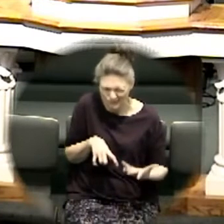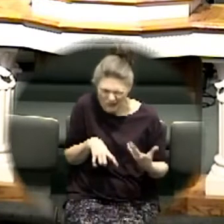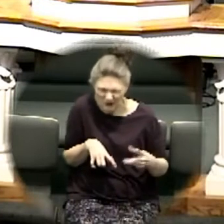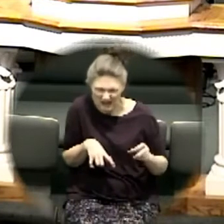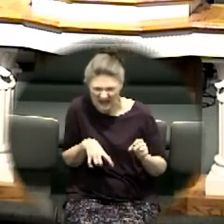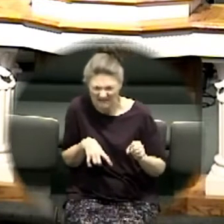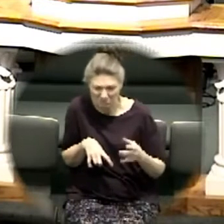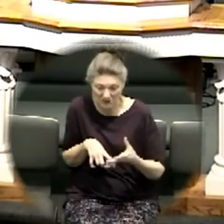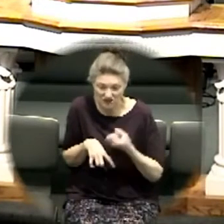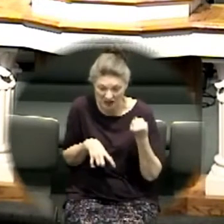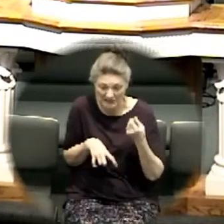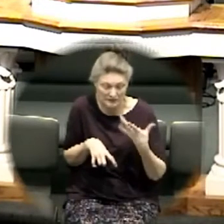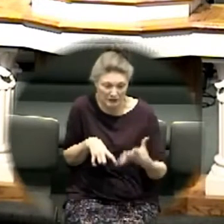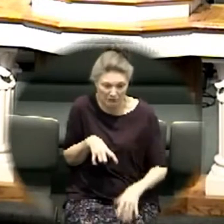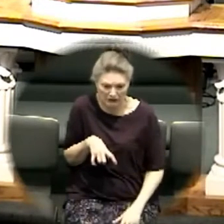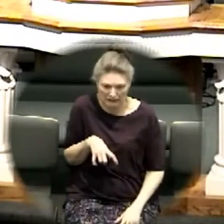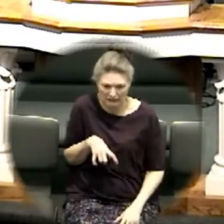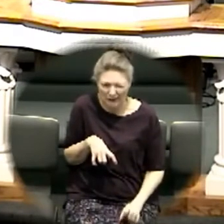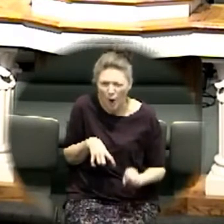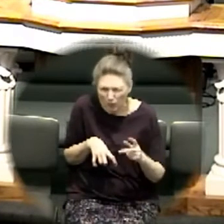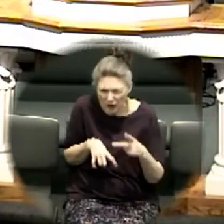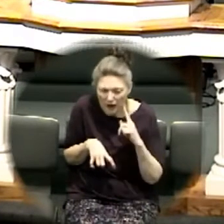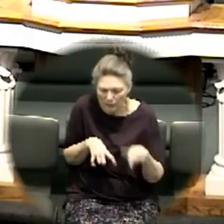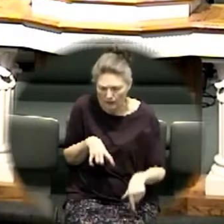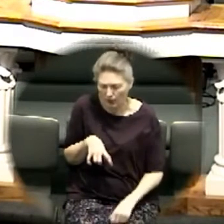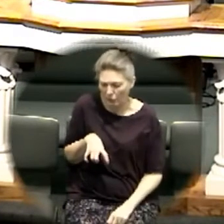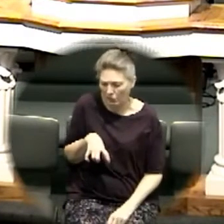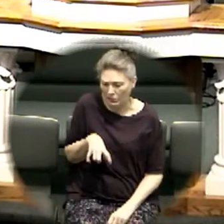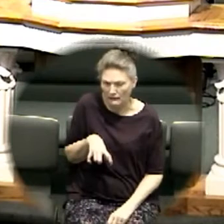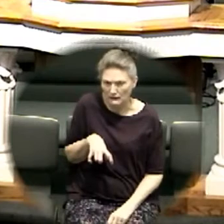all right I'm going to take a step right now